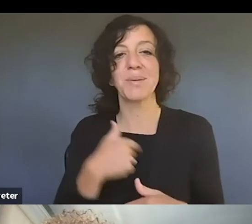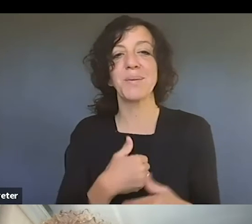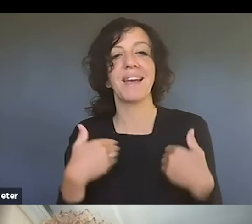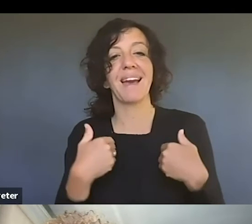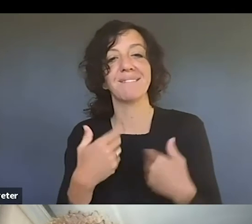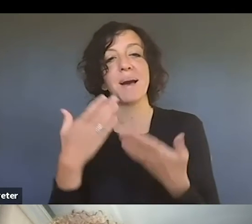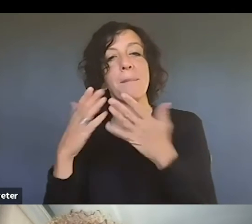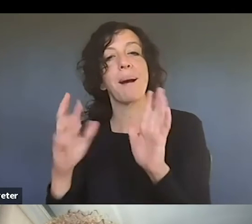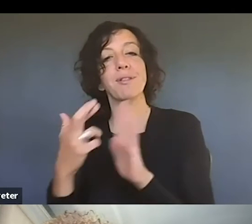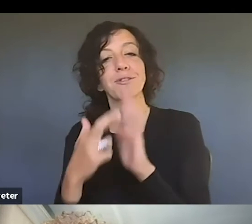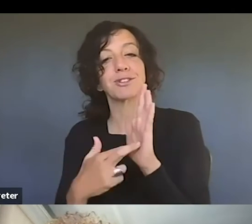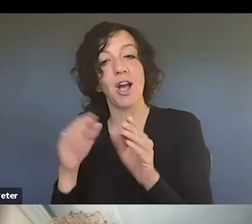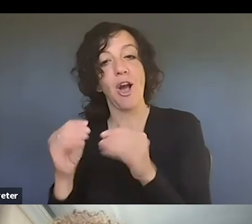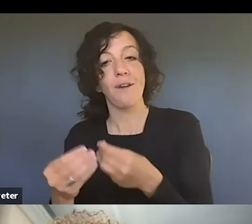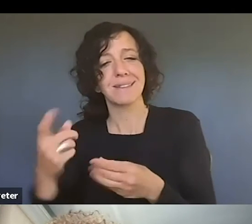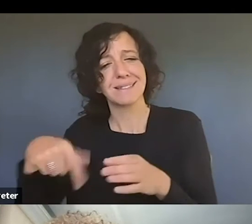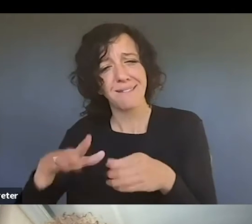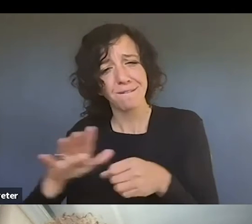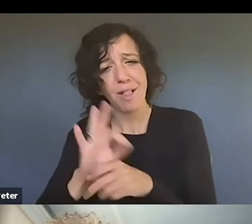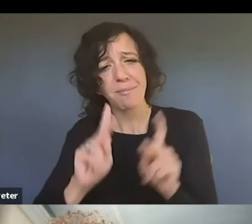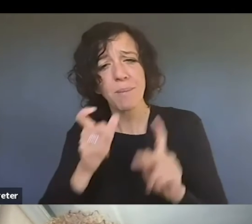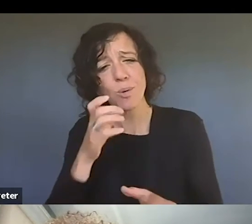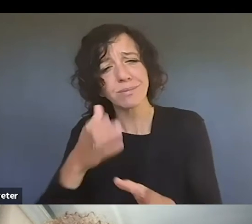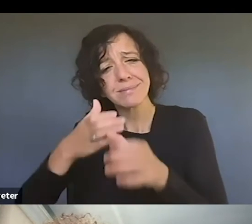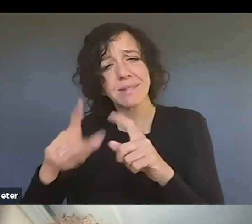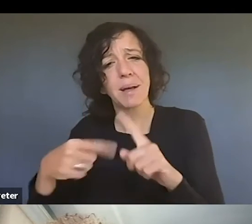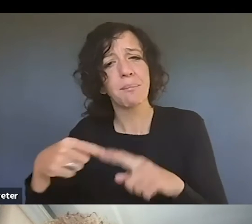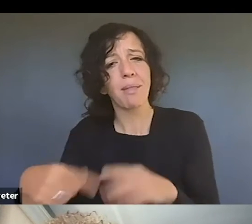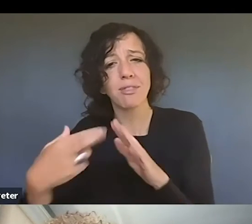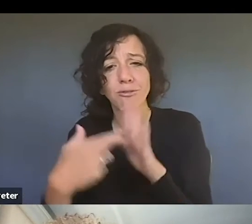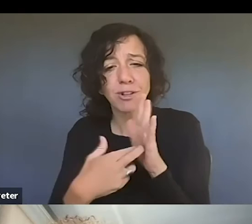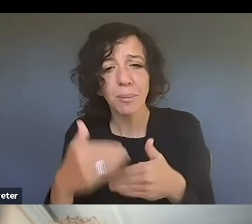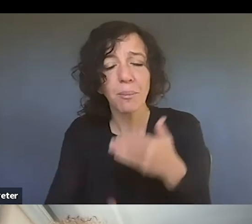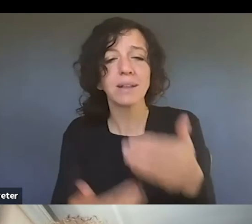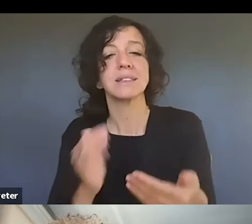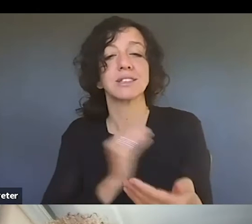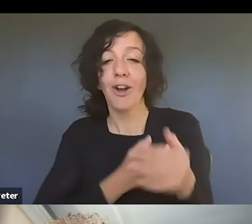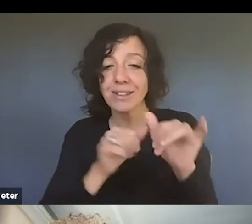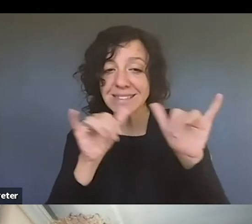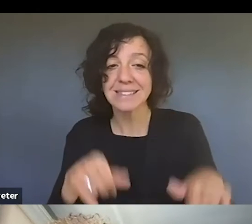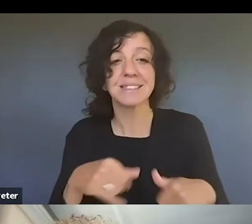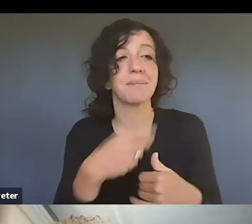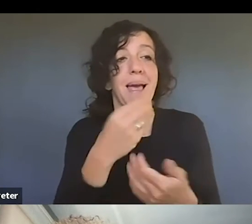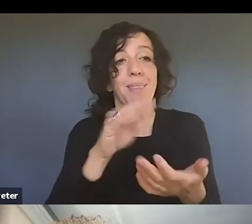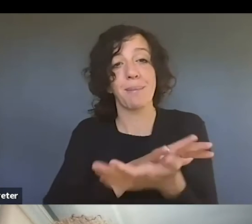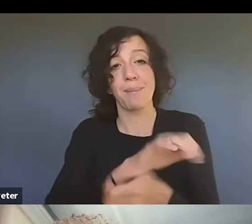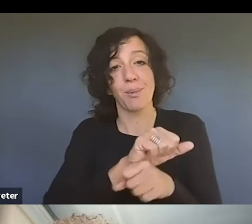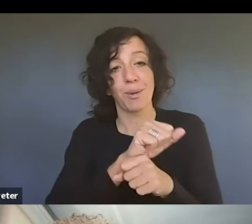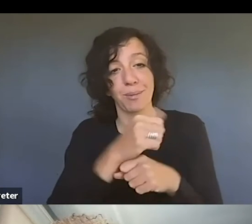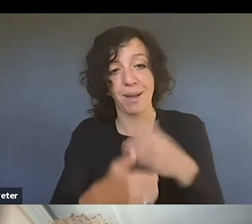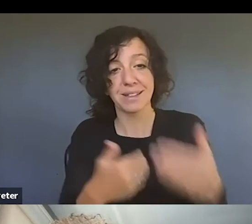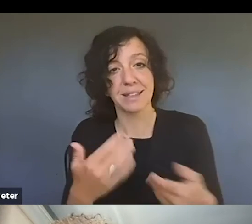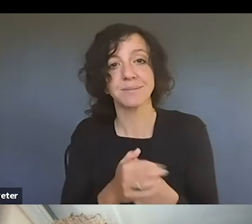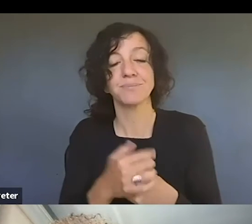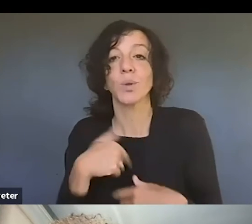about our processes and our applications and our systems and all of our services really. And we would encourage people